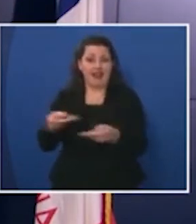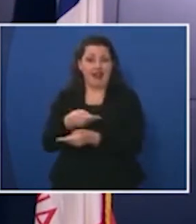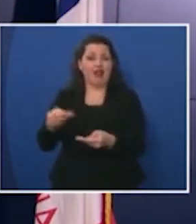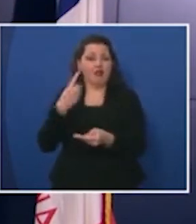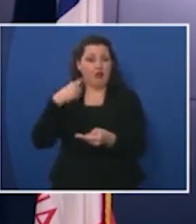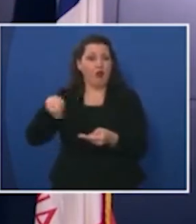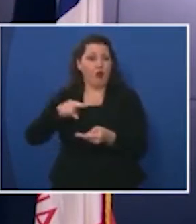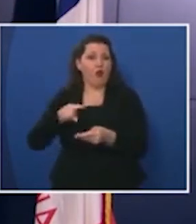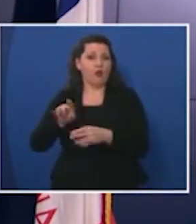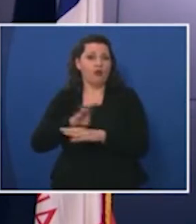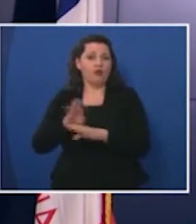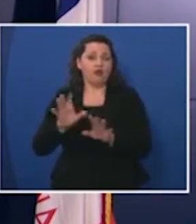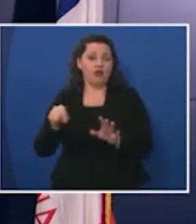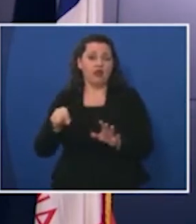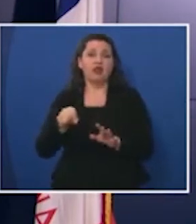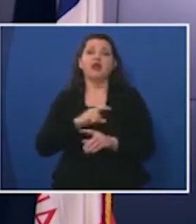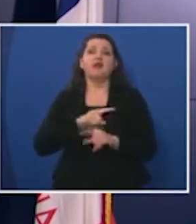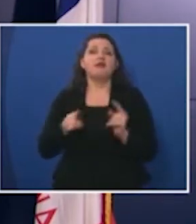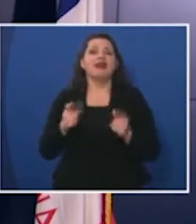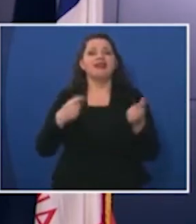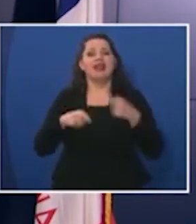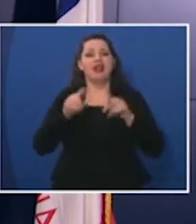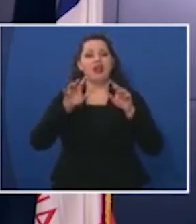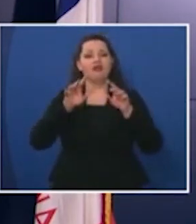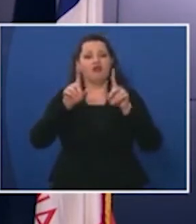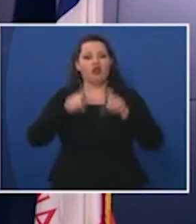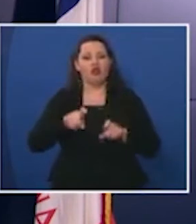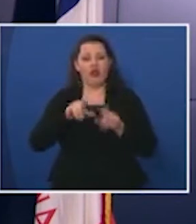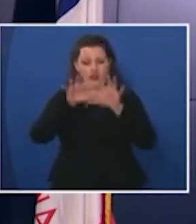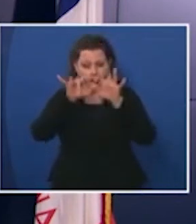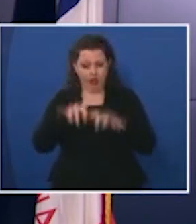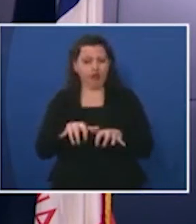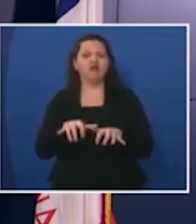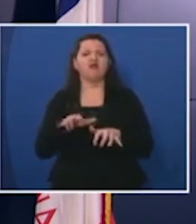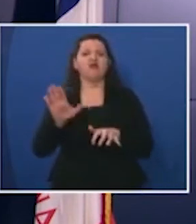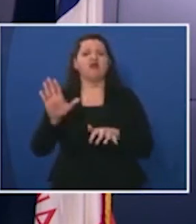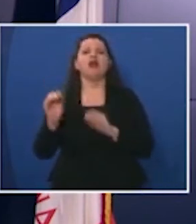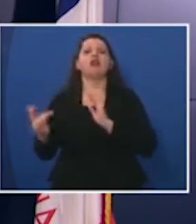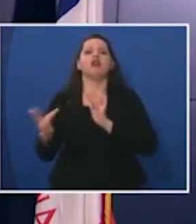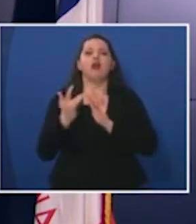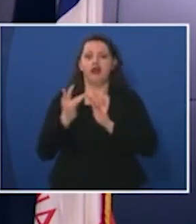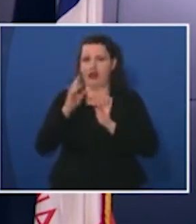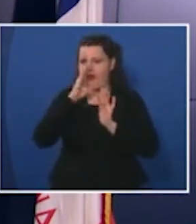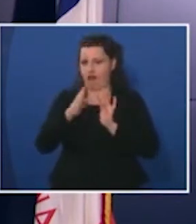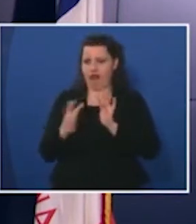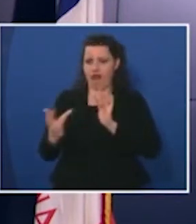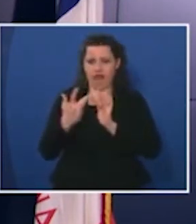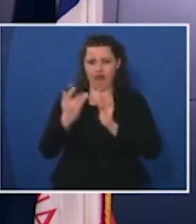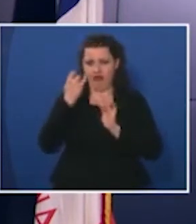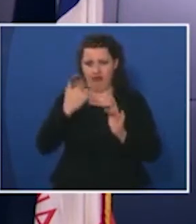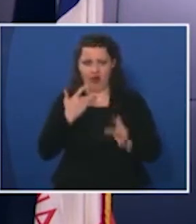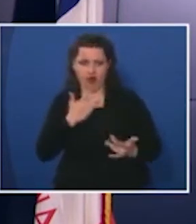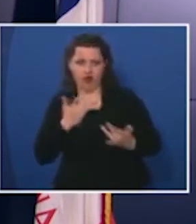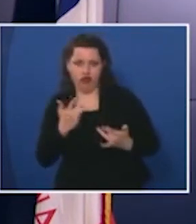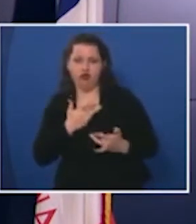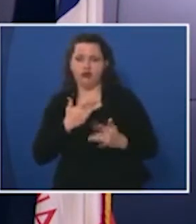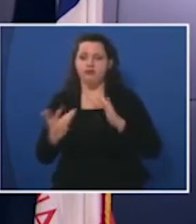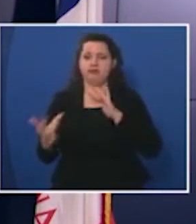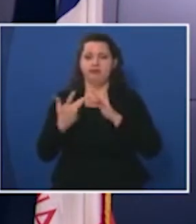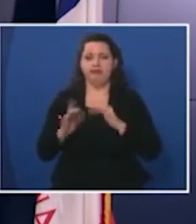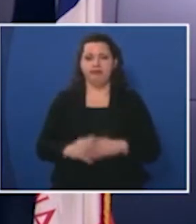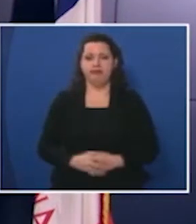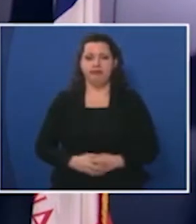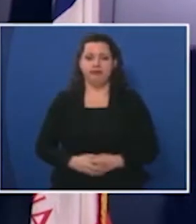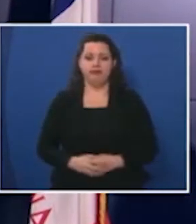businesses but we instead of filling out the survey we've just asked them to contact the department directly if they have any concerns about what's happening in their